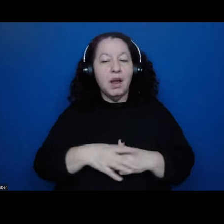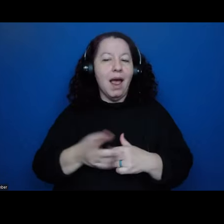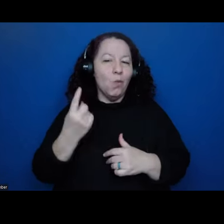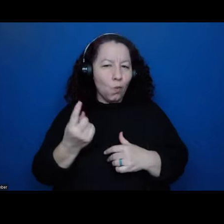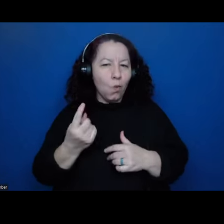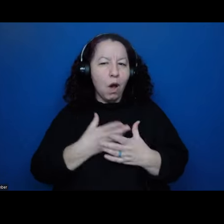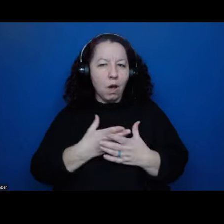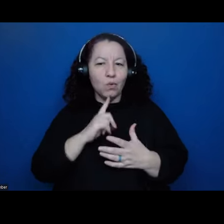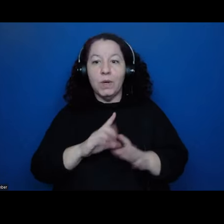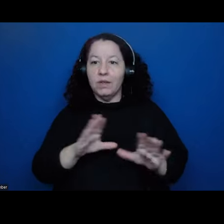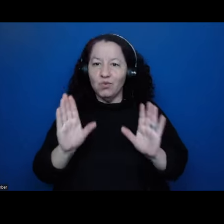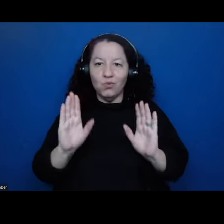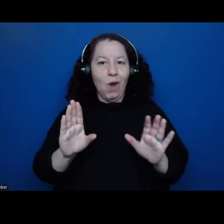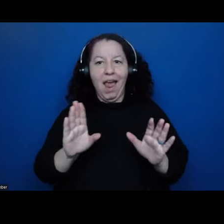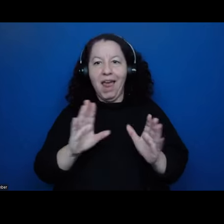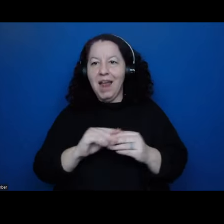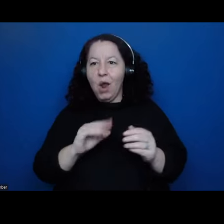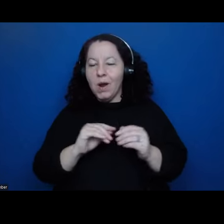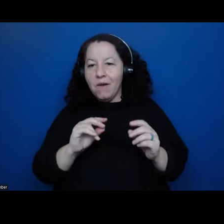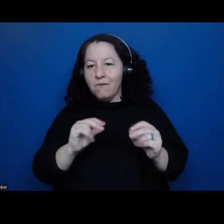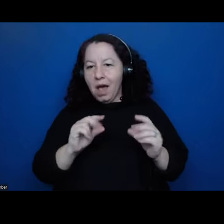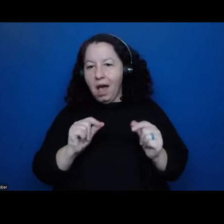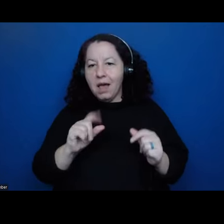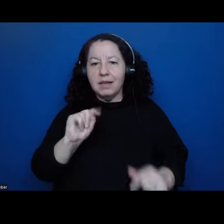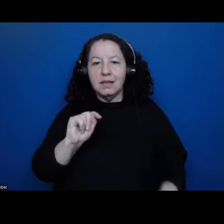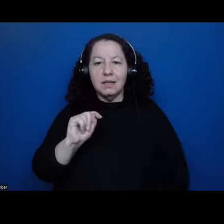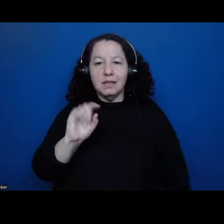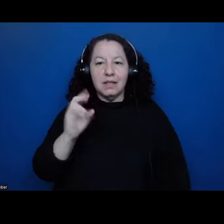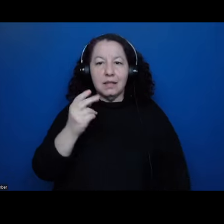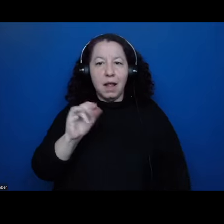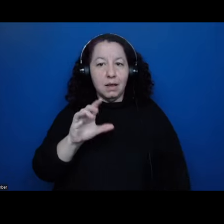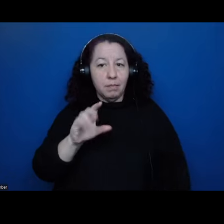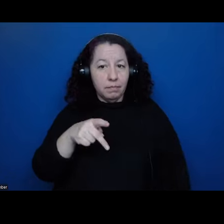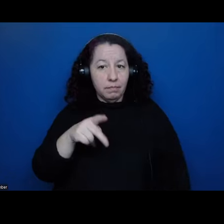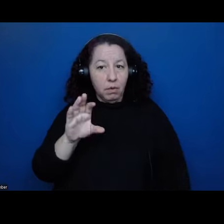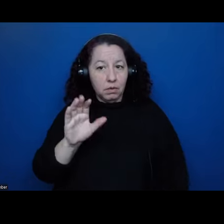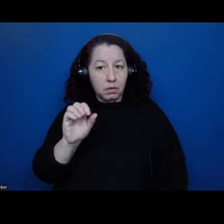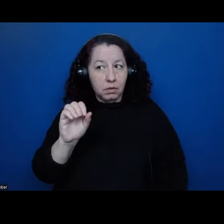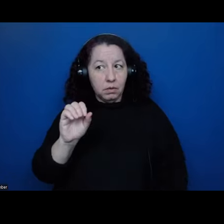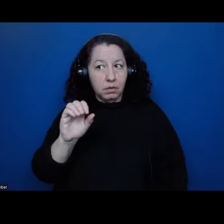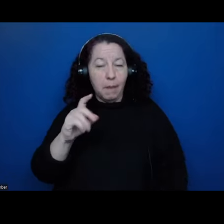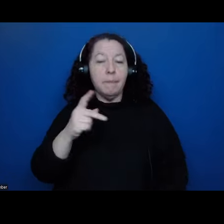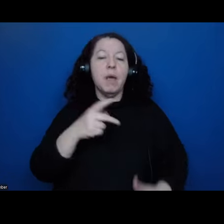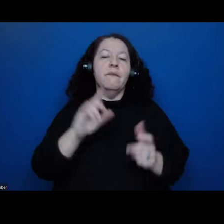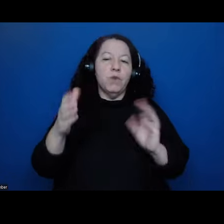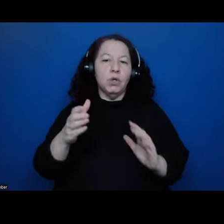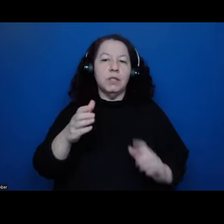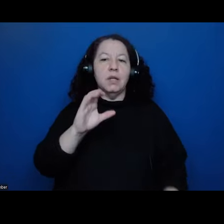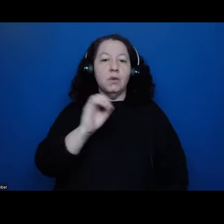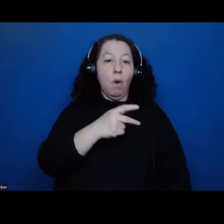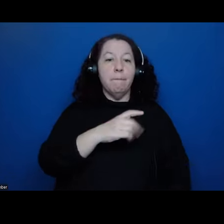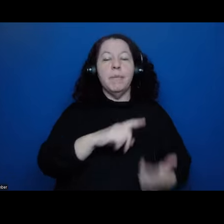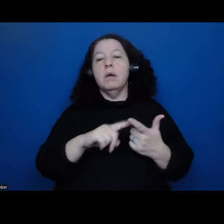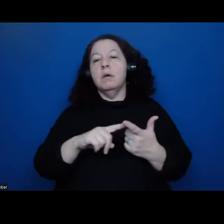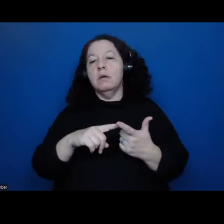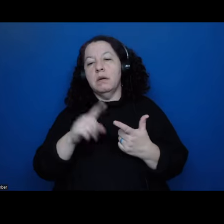narrative that is, is, um, is Tezcatlipoca versus Quetzalcoatl, where, uh, Tezcatlipoca shines the